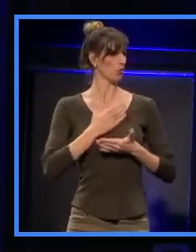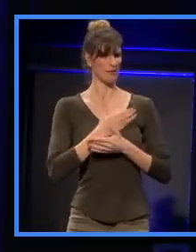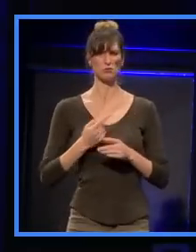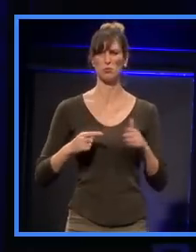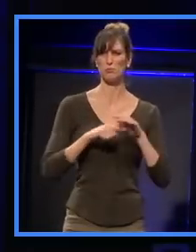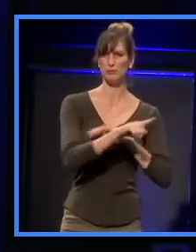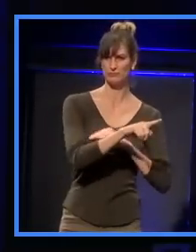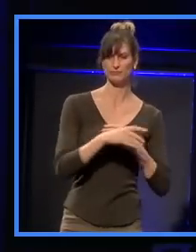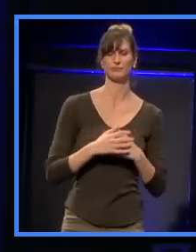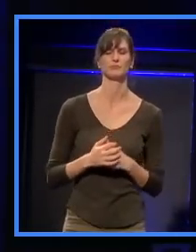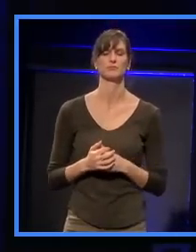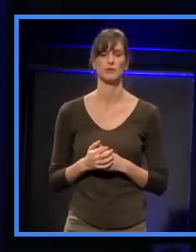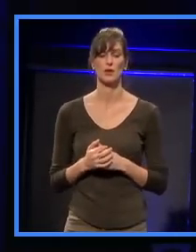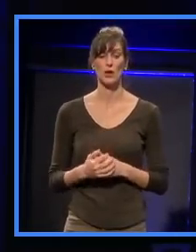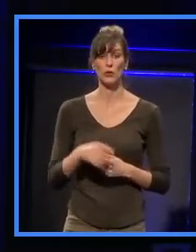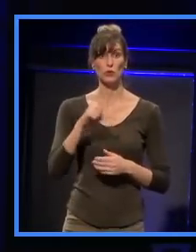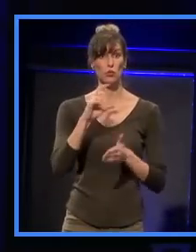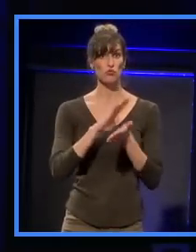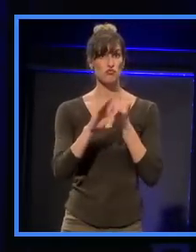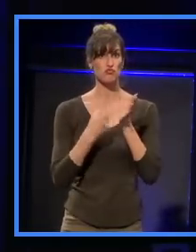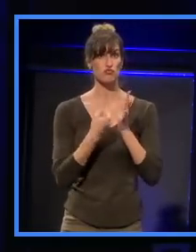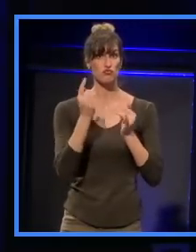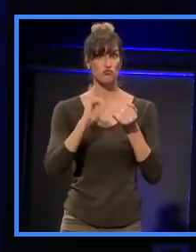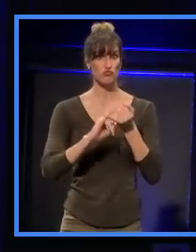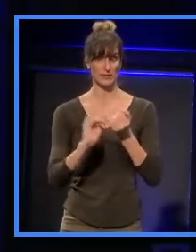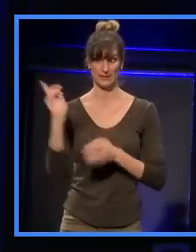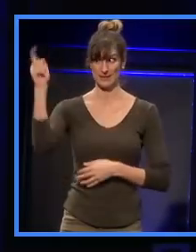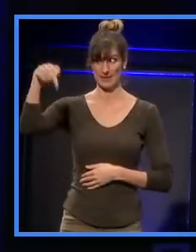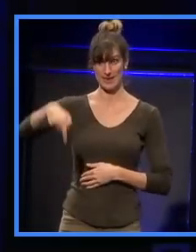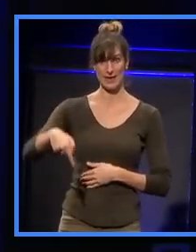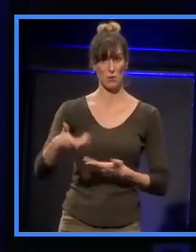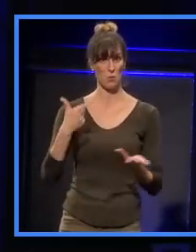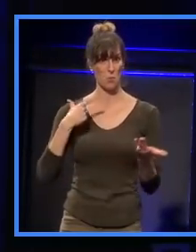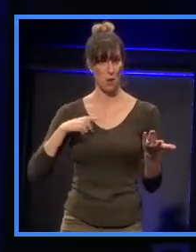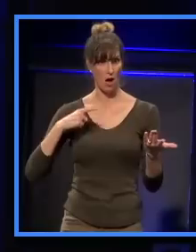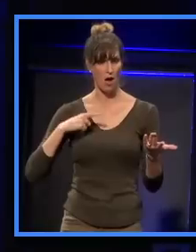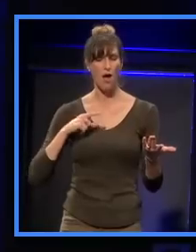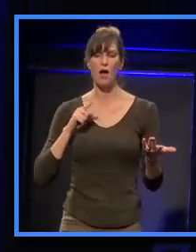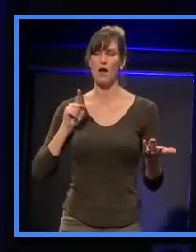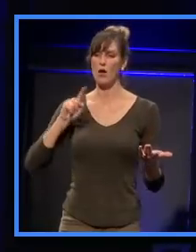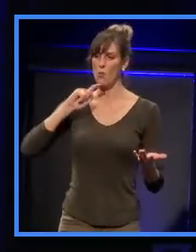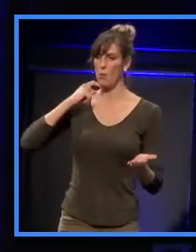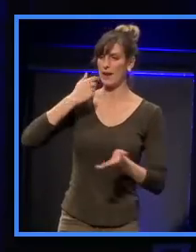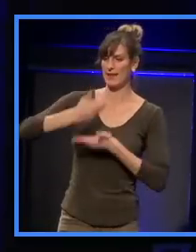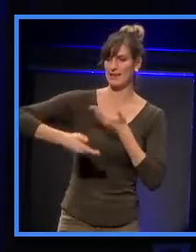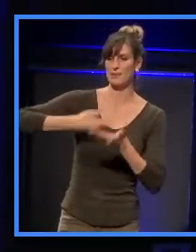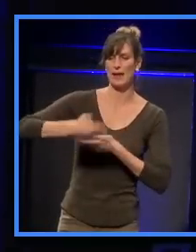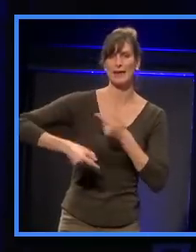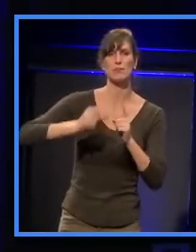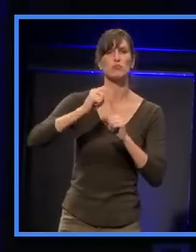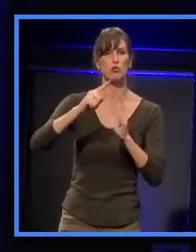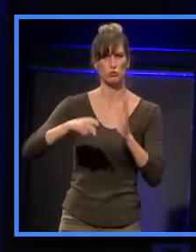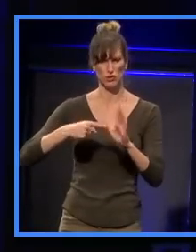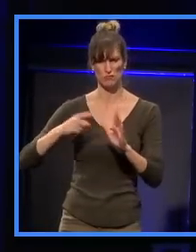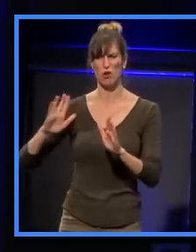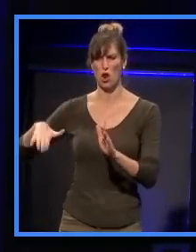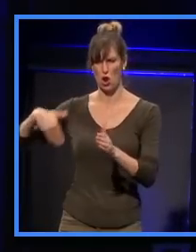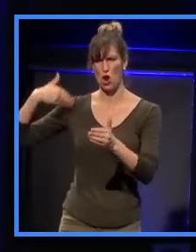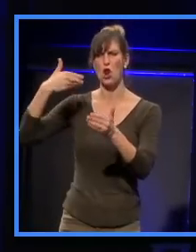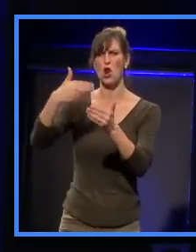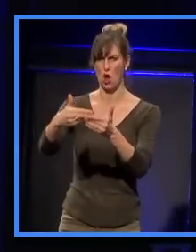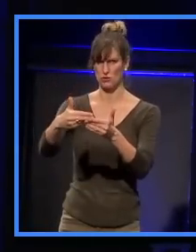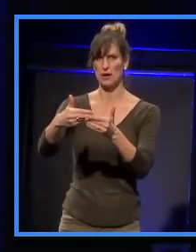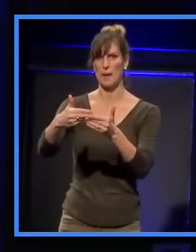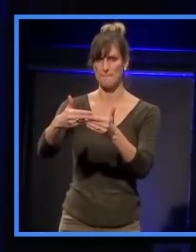So, the reason that Chris is here tonight is he's going to tell you a bit about an amazing project that he's been working on for a very long time. So, the